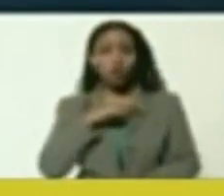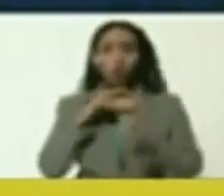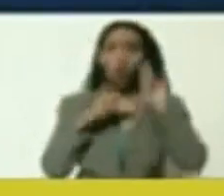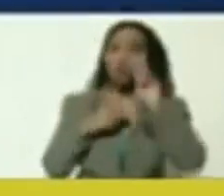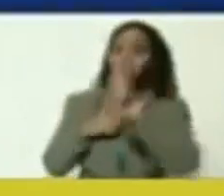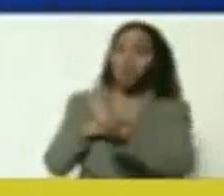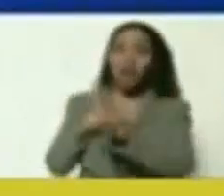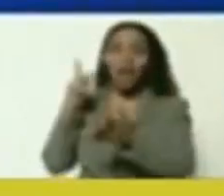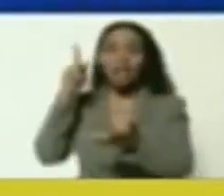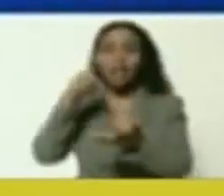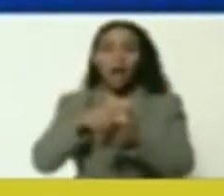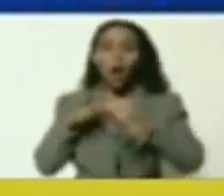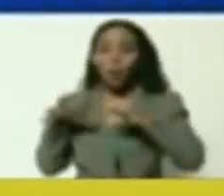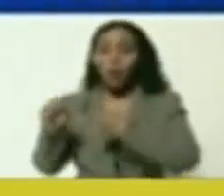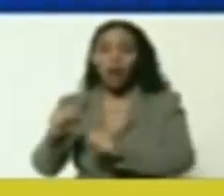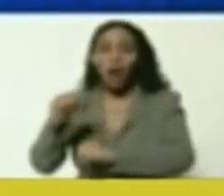history.